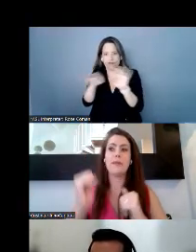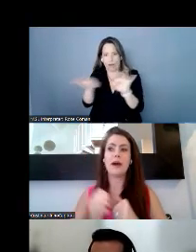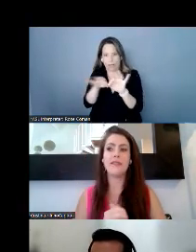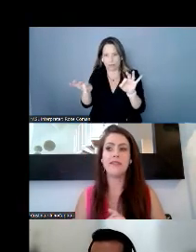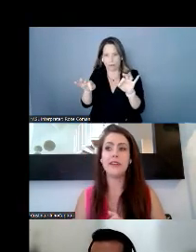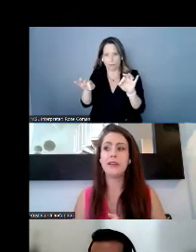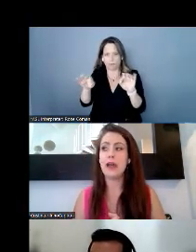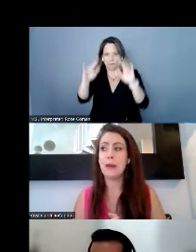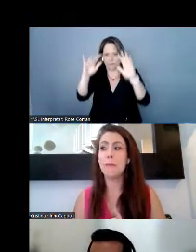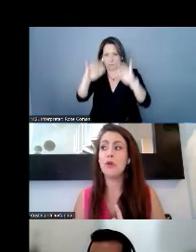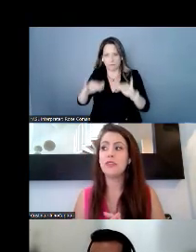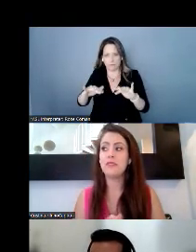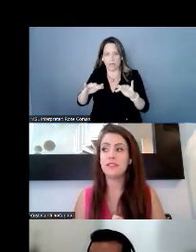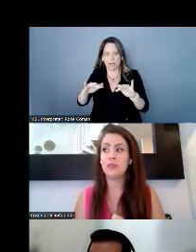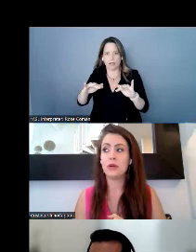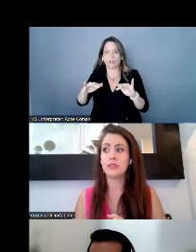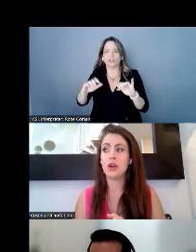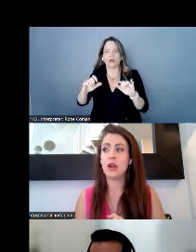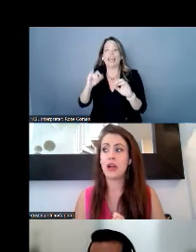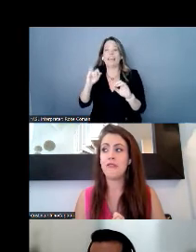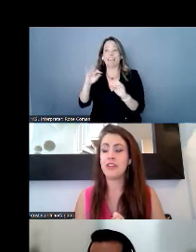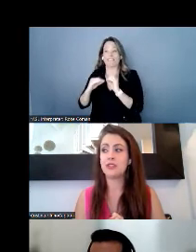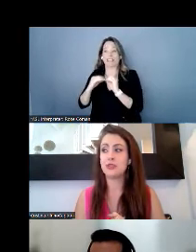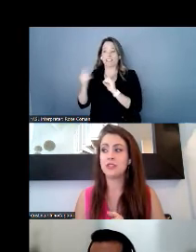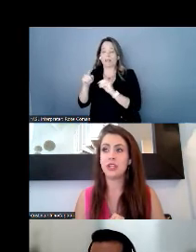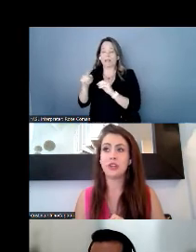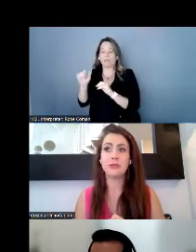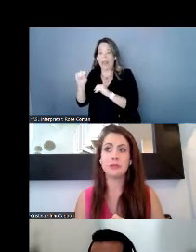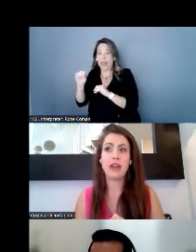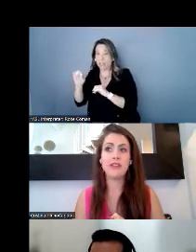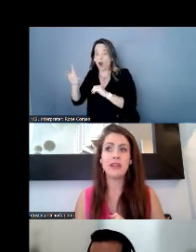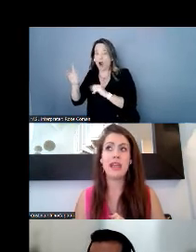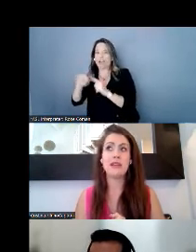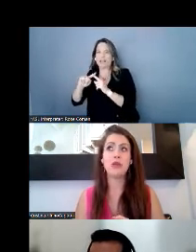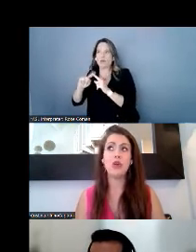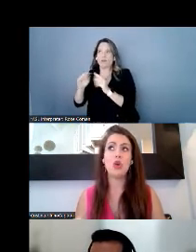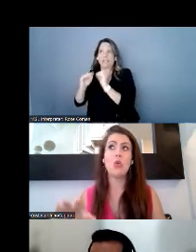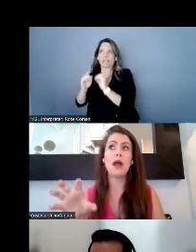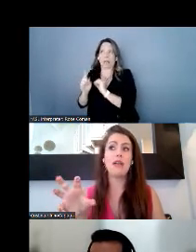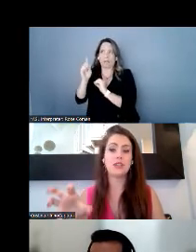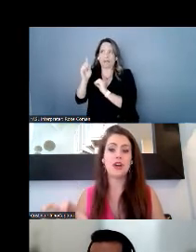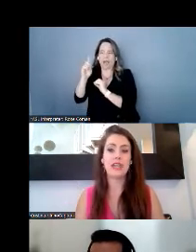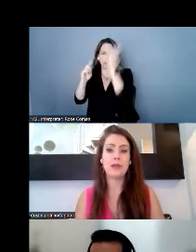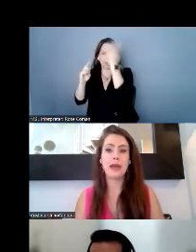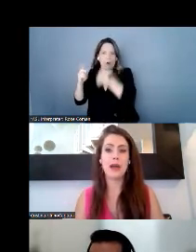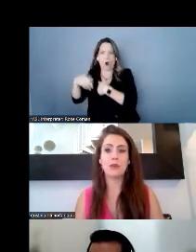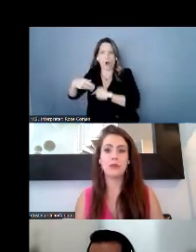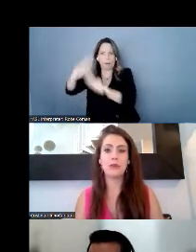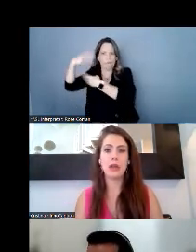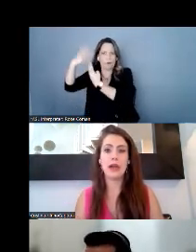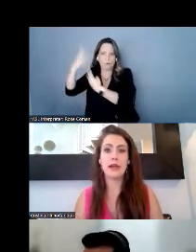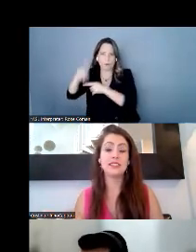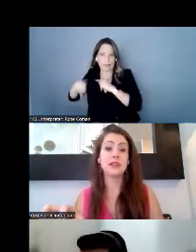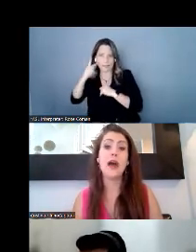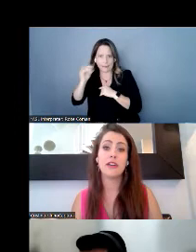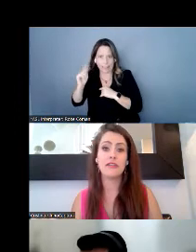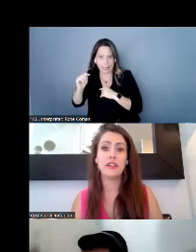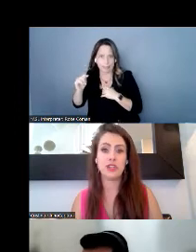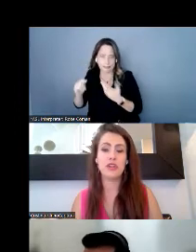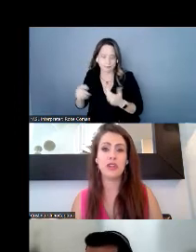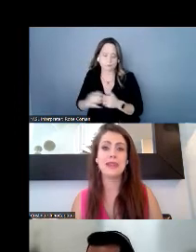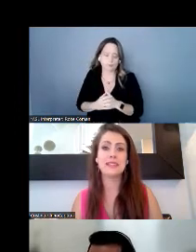way above um both of these forms are confidential secure and private and while i'm talking about uh